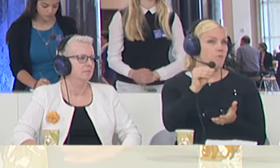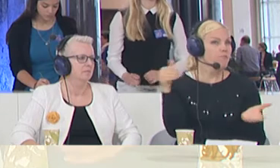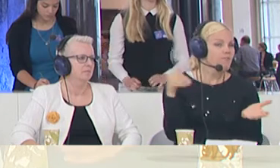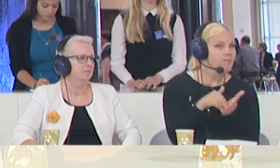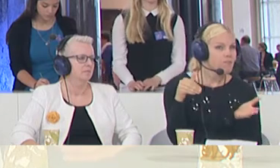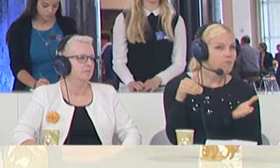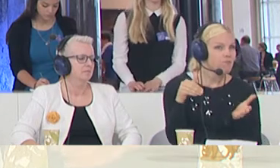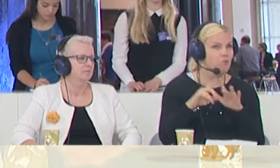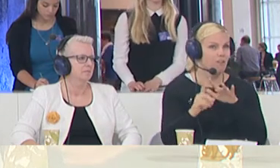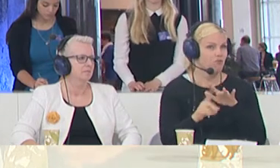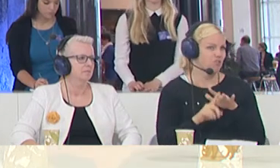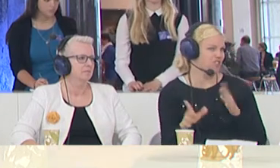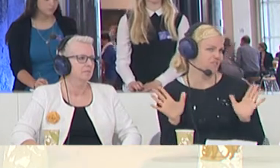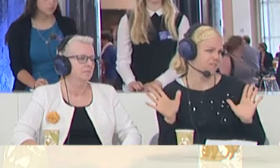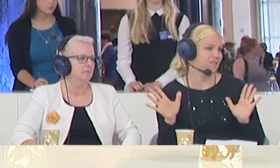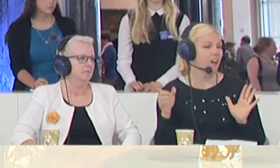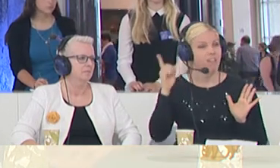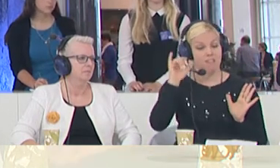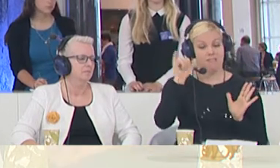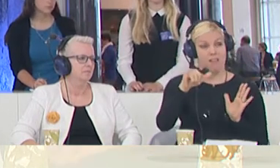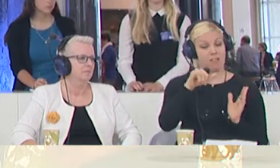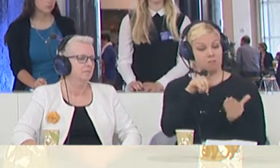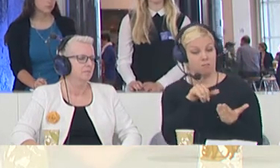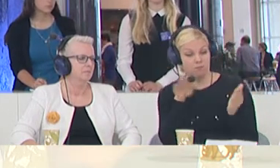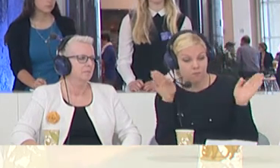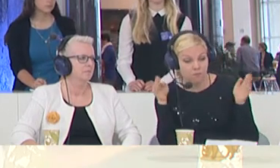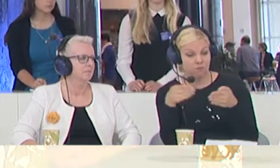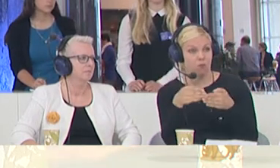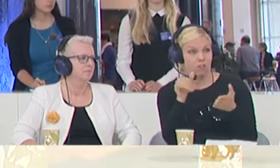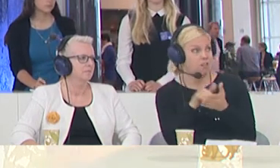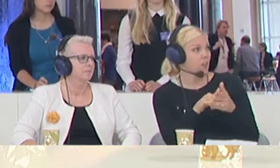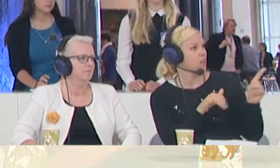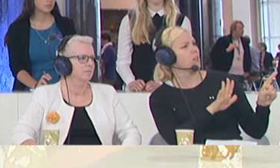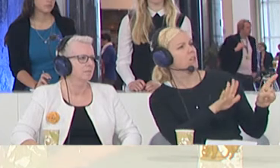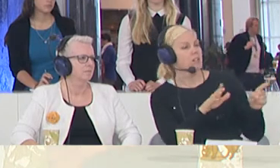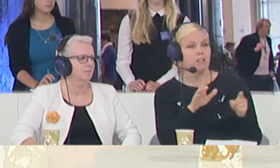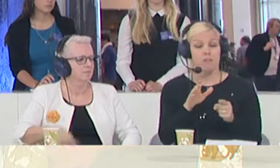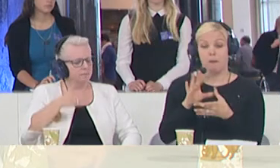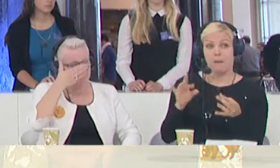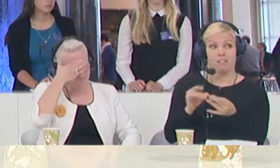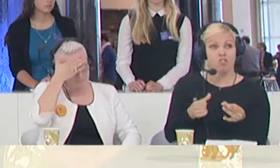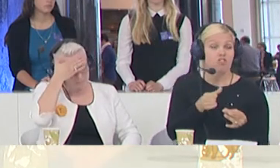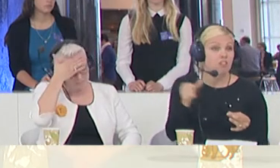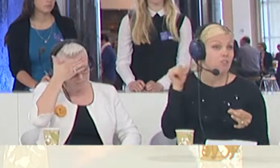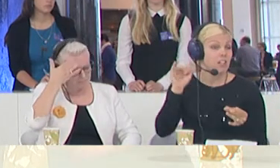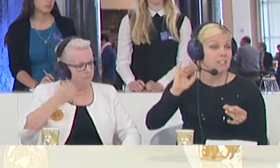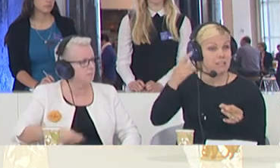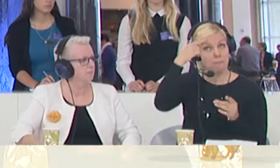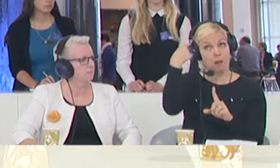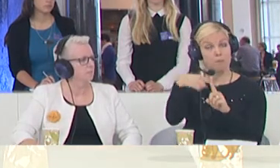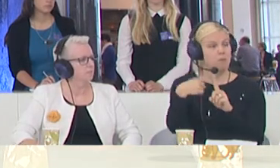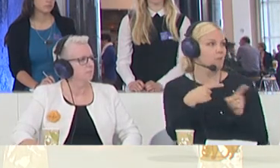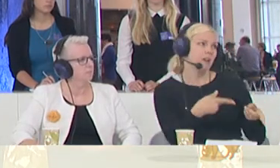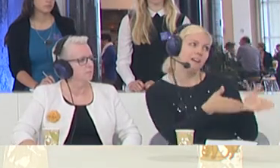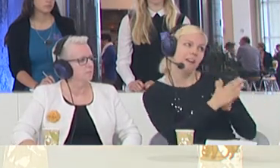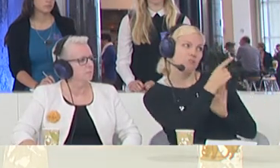So I think that is what we should fight for. The messages yesterday sounded quite optimistic. Let me just ask you this. The Commission has